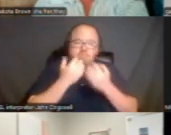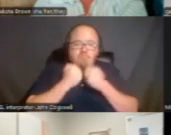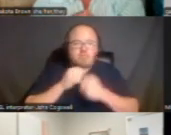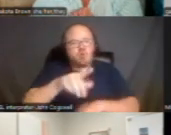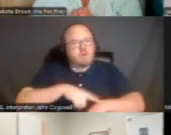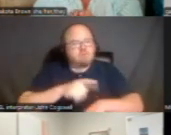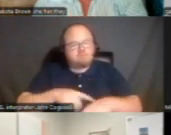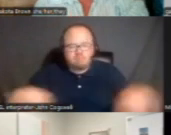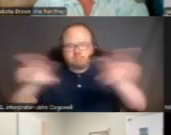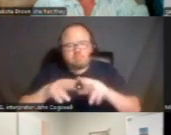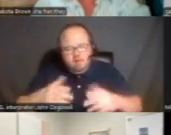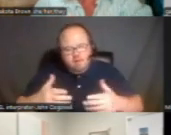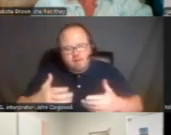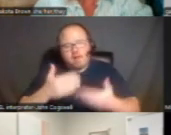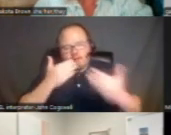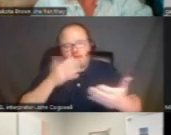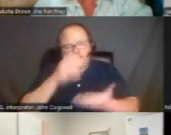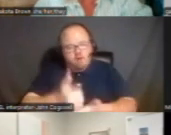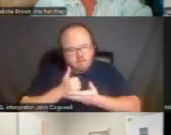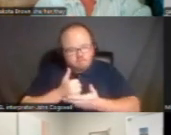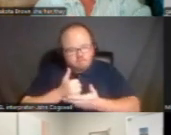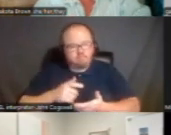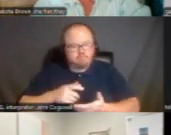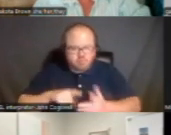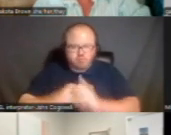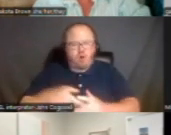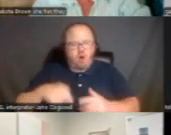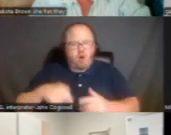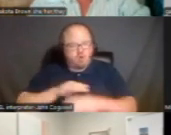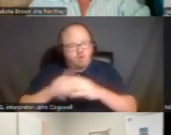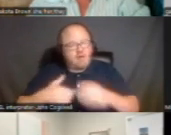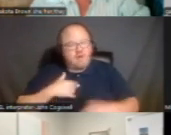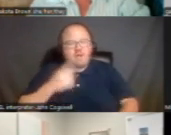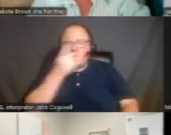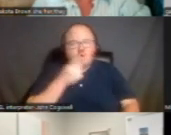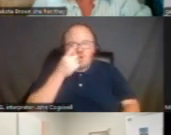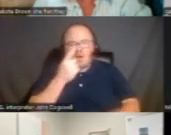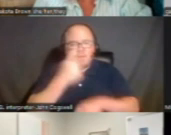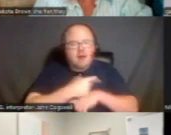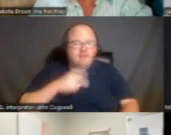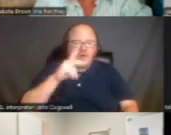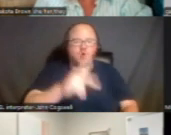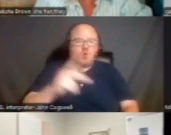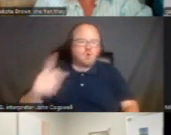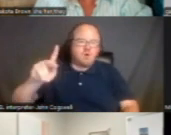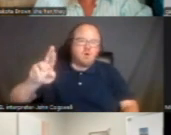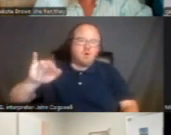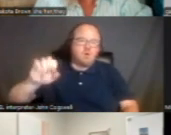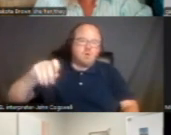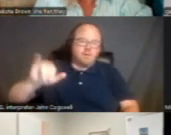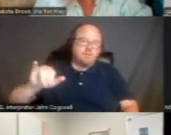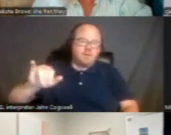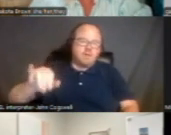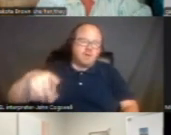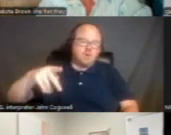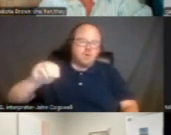So thank you for helping us kick off the weekend on National Donut Day. I have a Krispy Kreme for a newcomer and Tana is going to work with